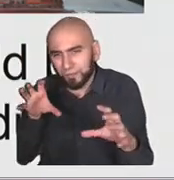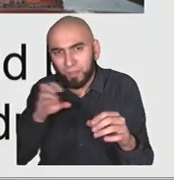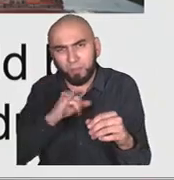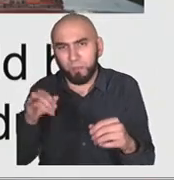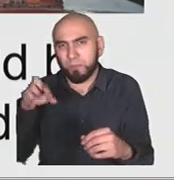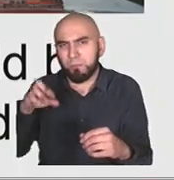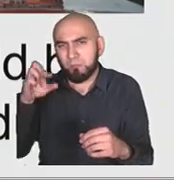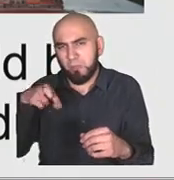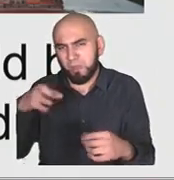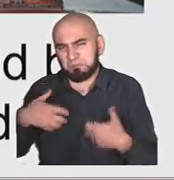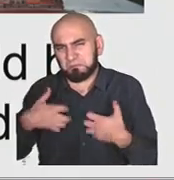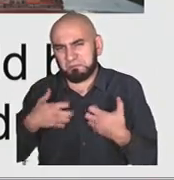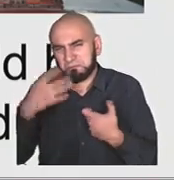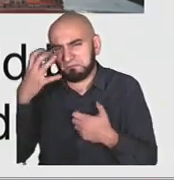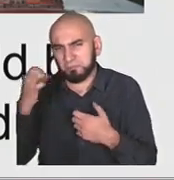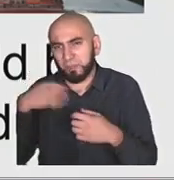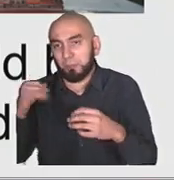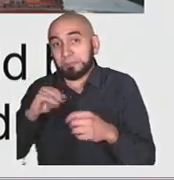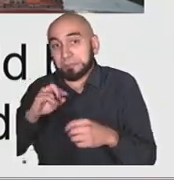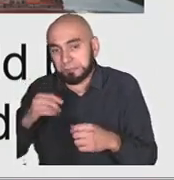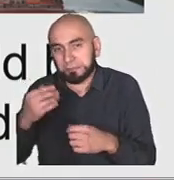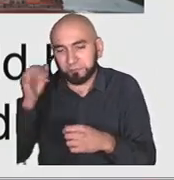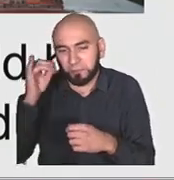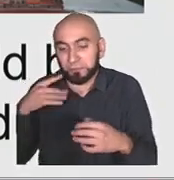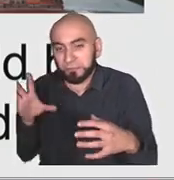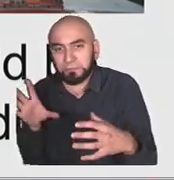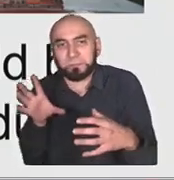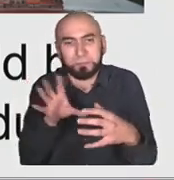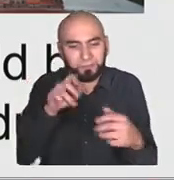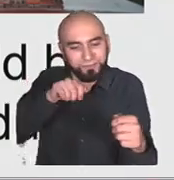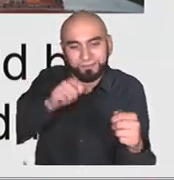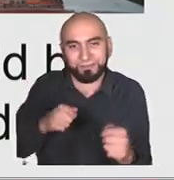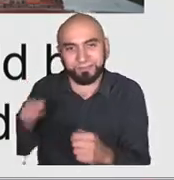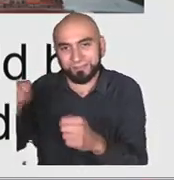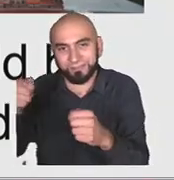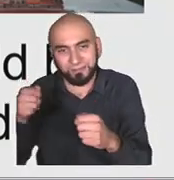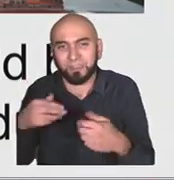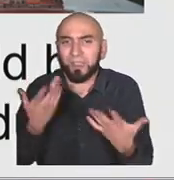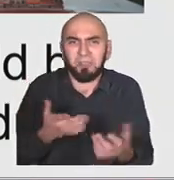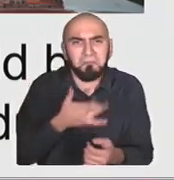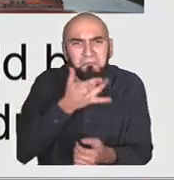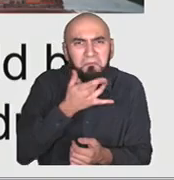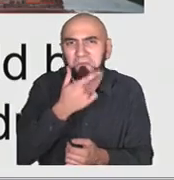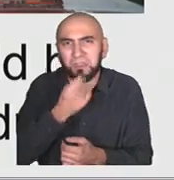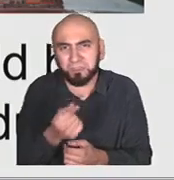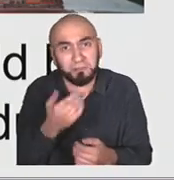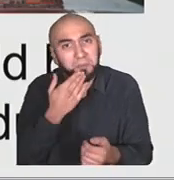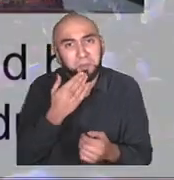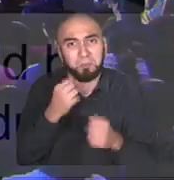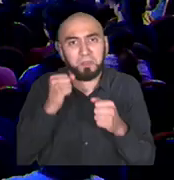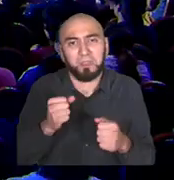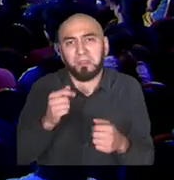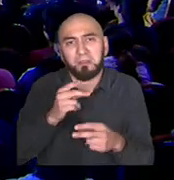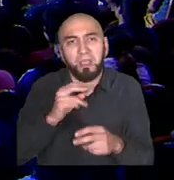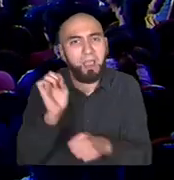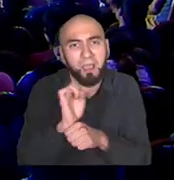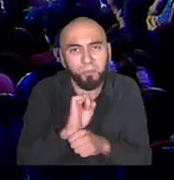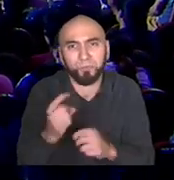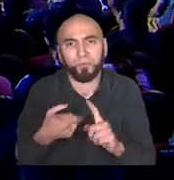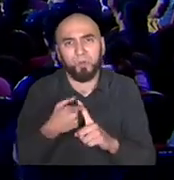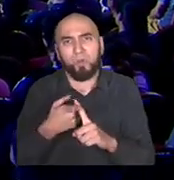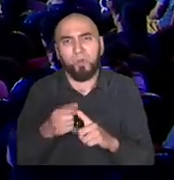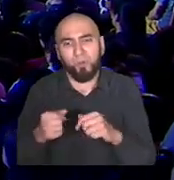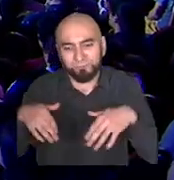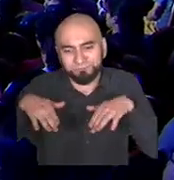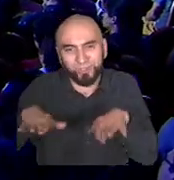They'd go get a job at a repair shop. Things were simple enough that you could take apart your car, you could fix your sewing machine, you could learn how to sew, you could learn